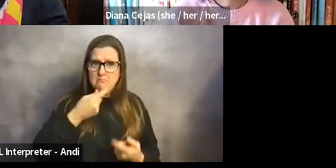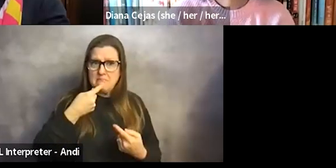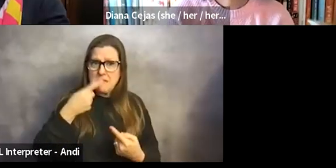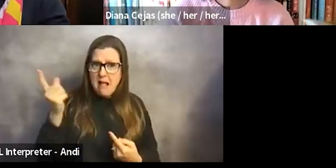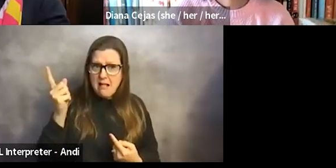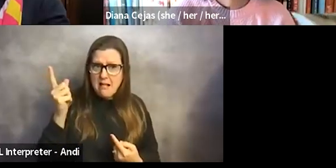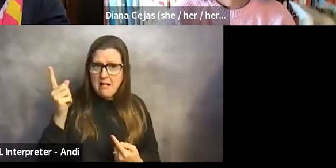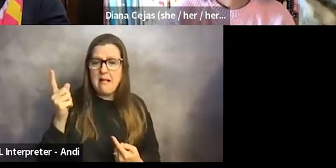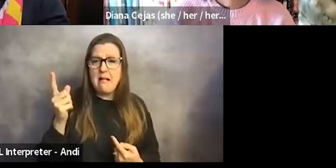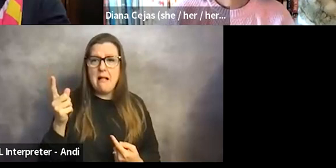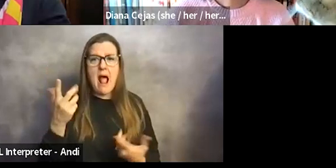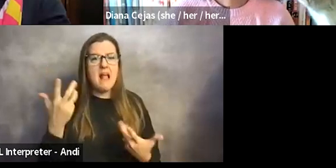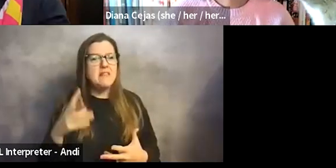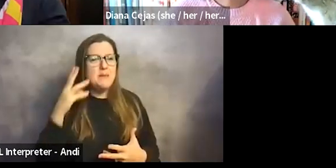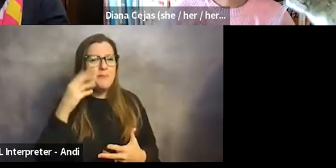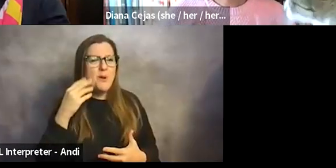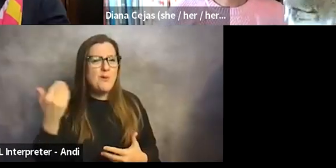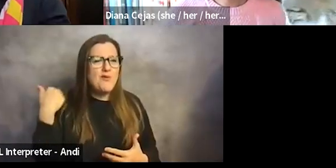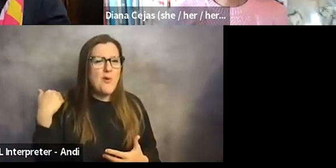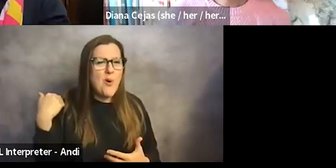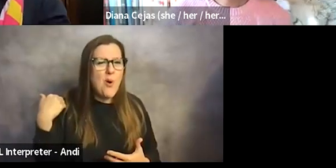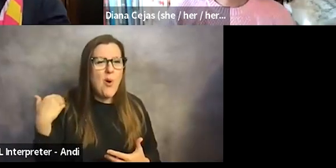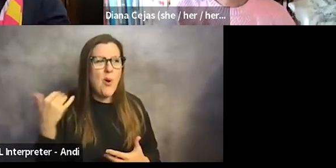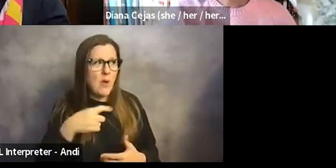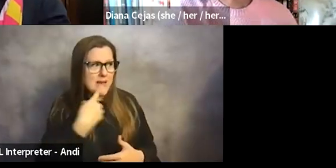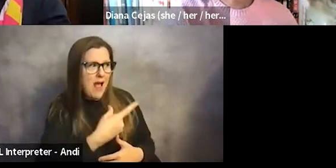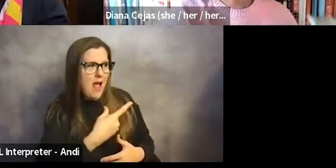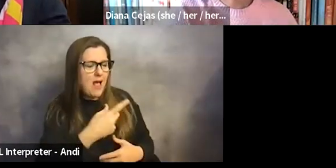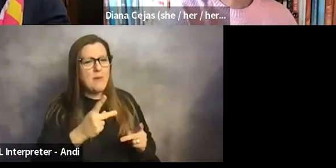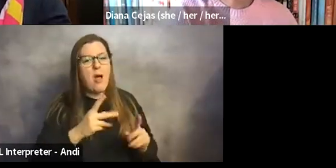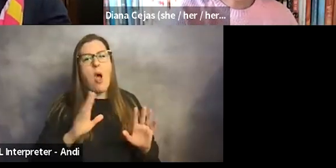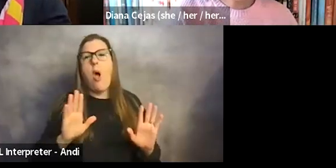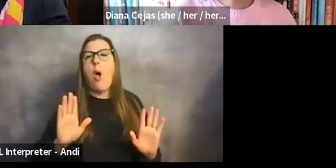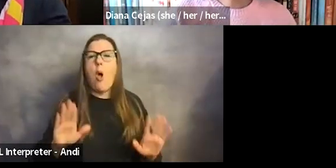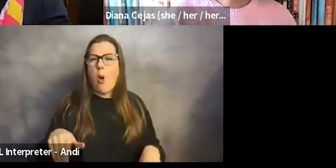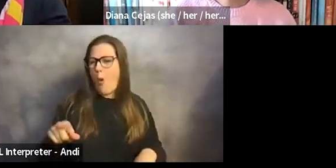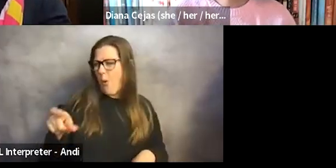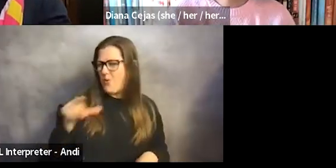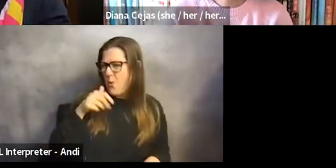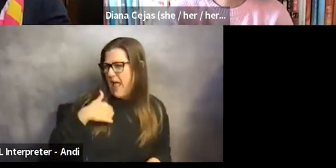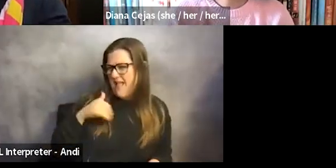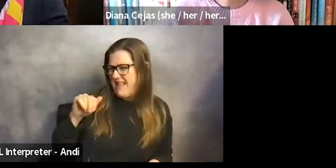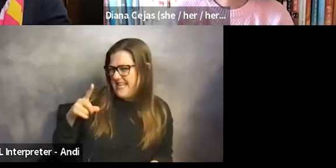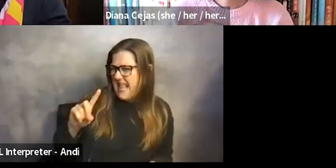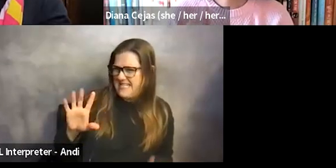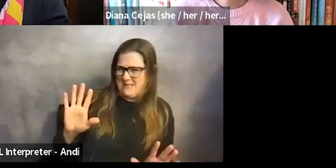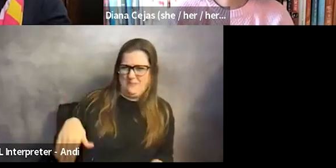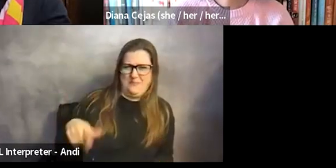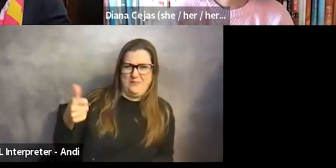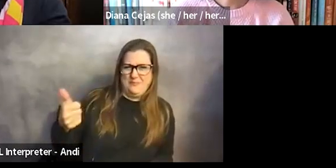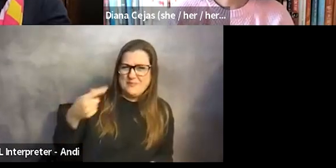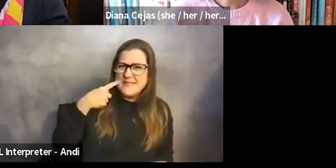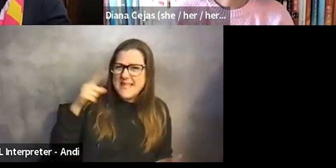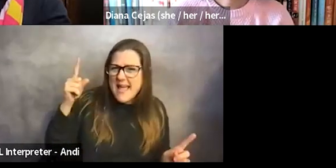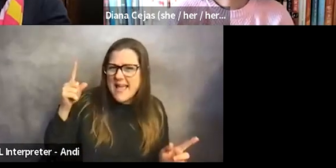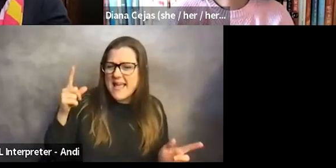already experienced in some other areas, right, where I disclosed and people were like, no, I don't think you have that. Like you've been so successful.